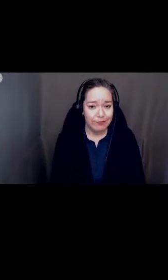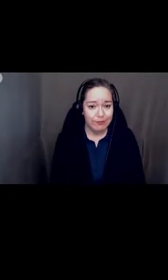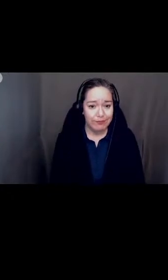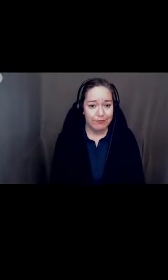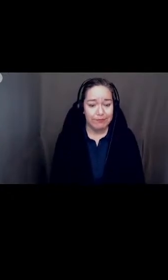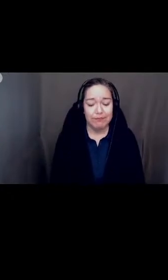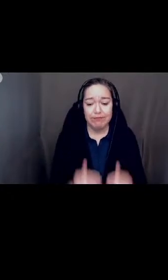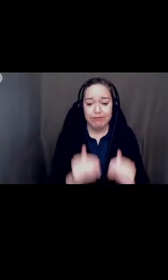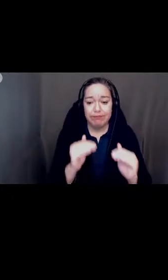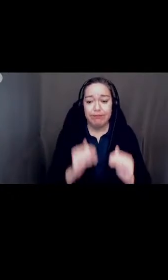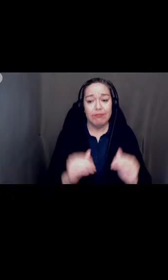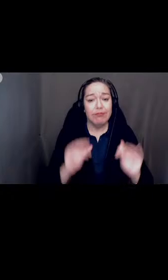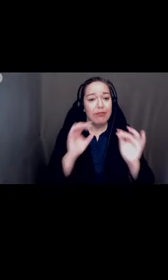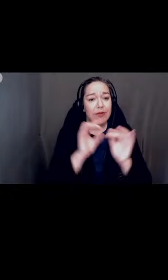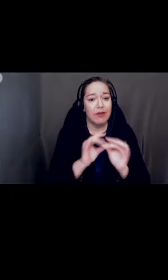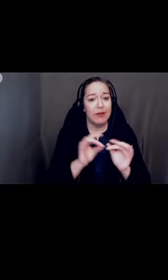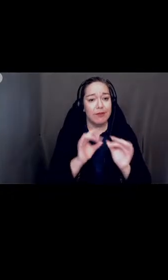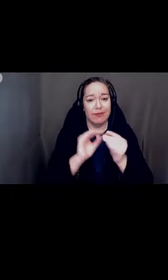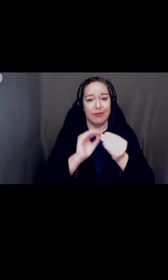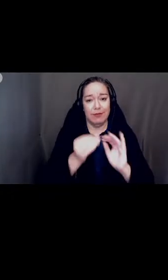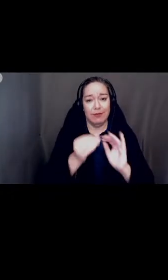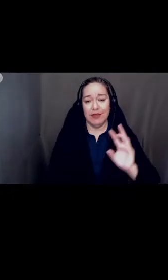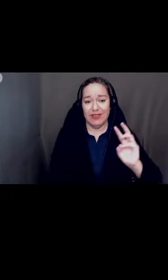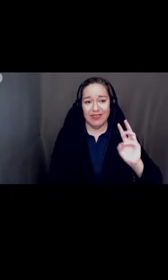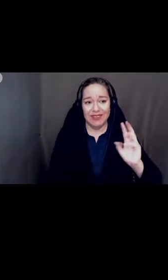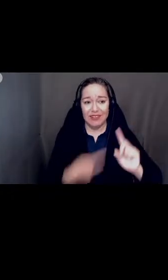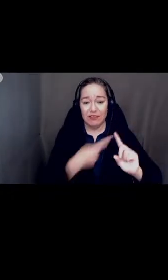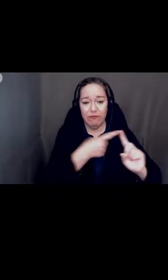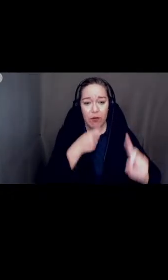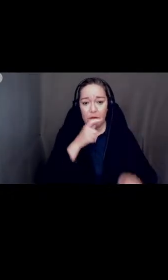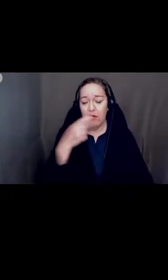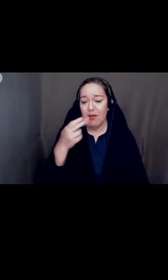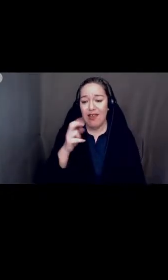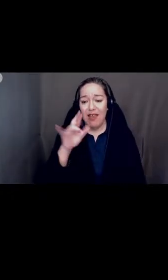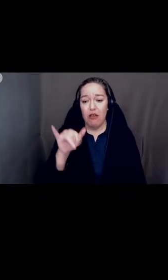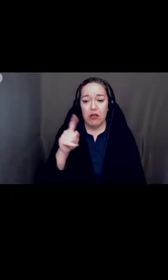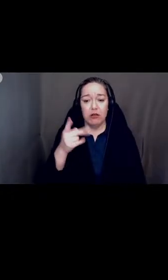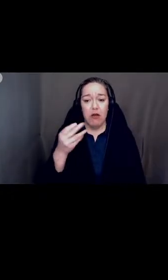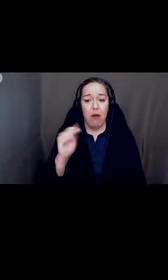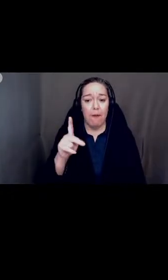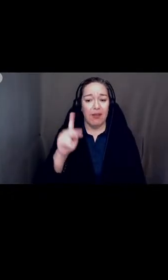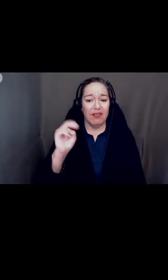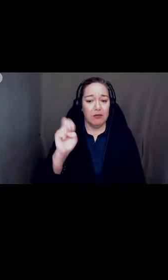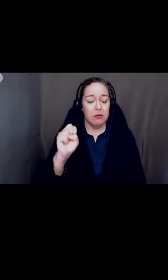public comment number six harry tompkins community advocate